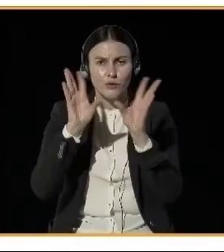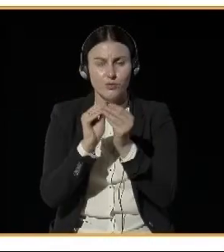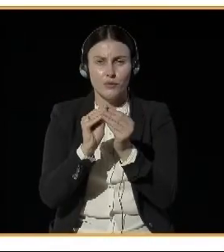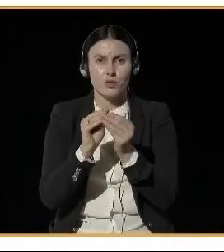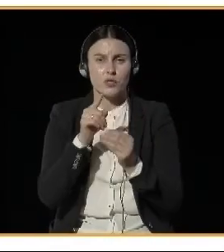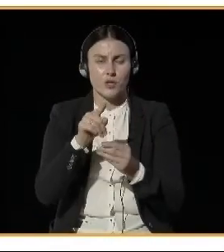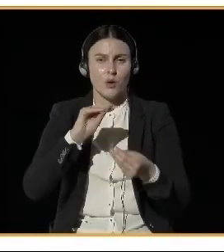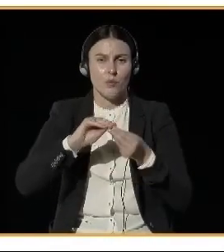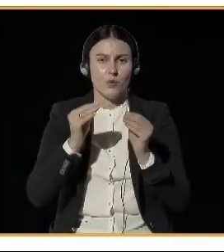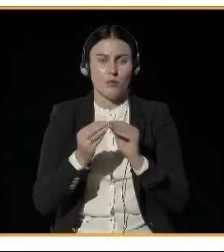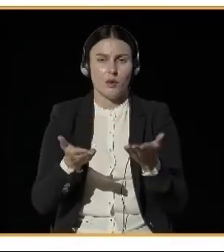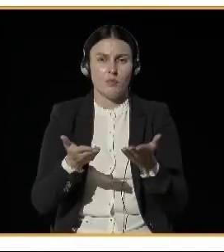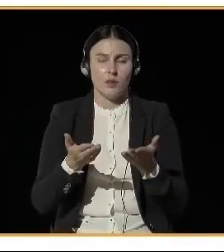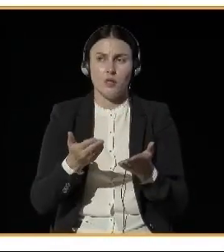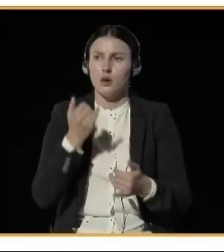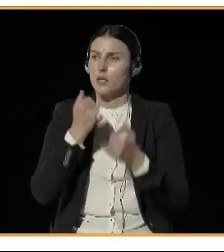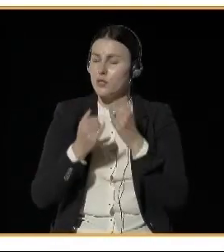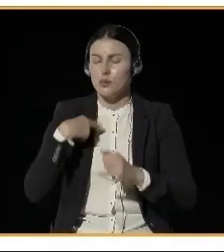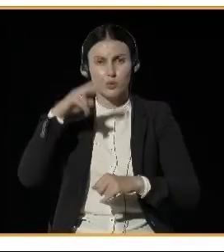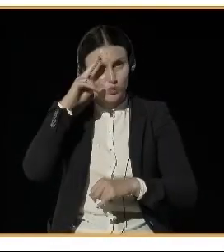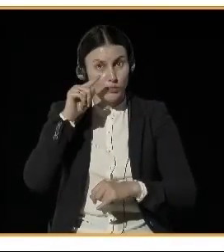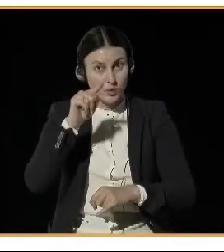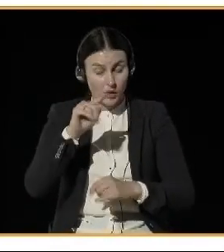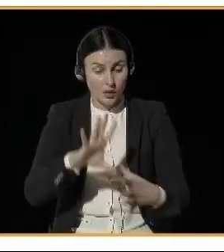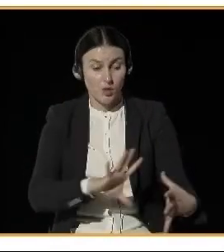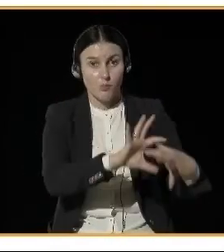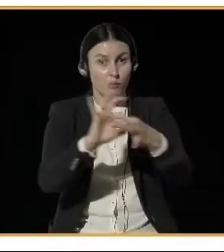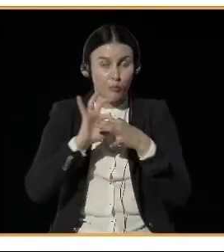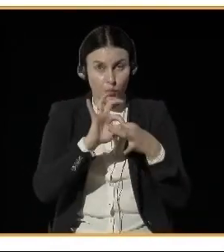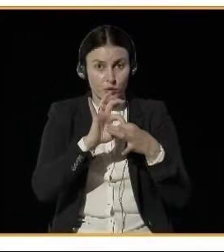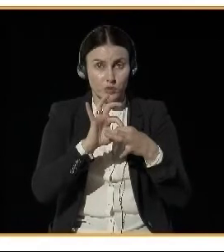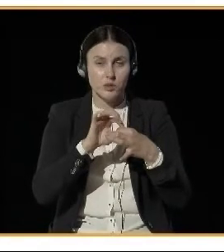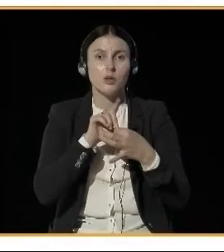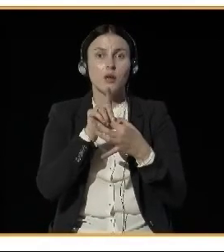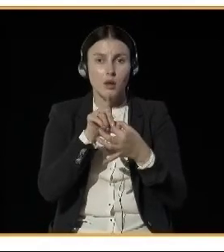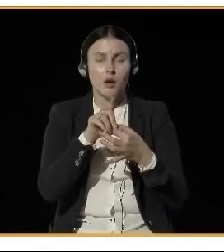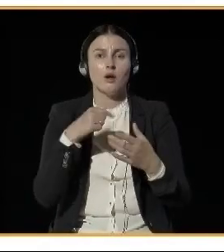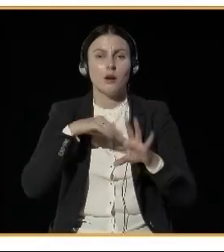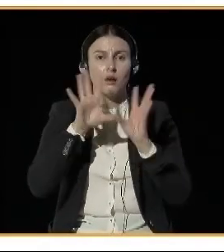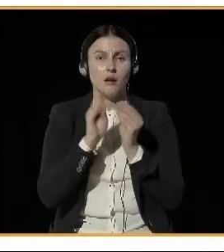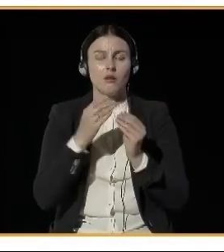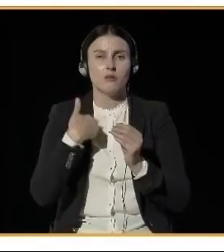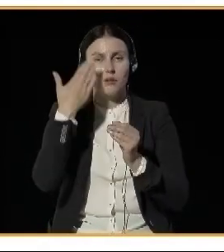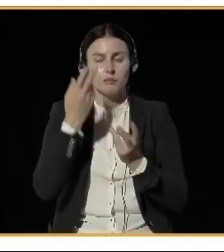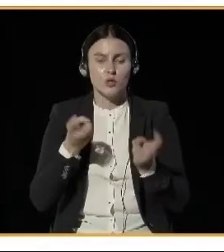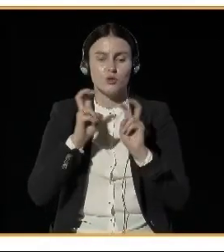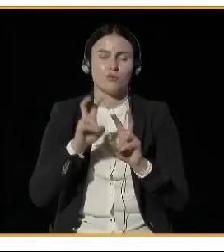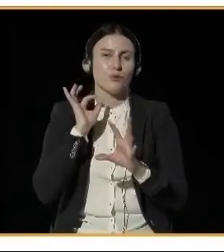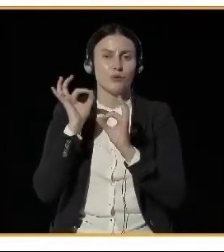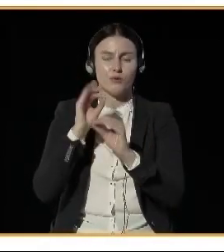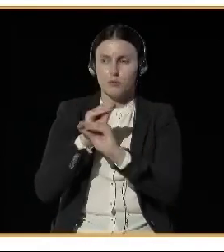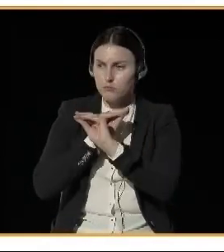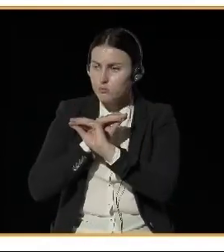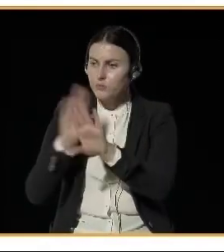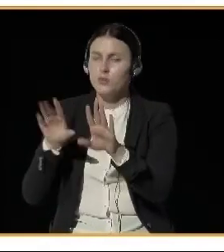after you understand this, then create the message to the public. Wroclaw is very good at